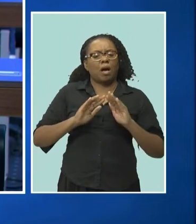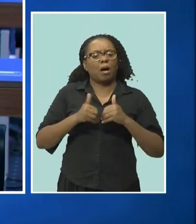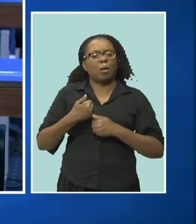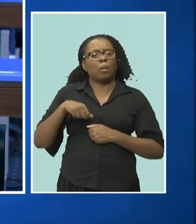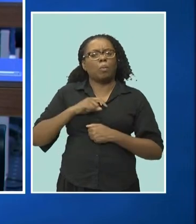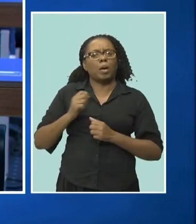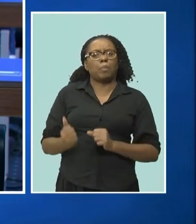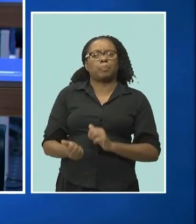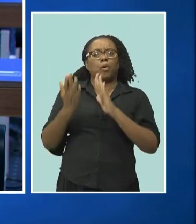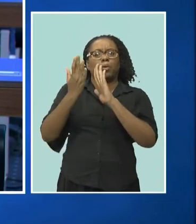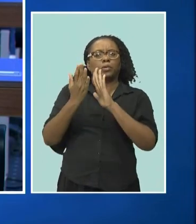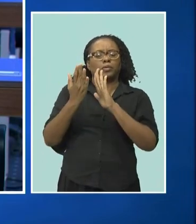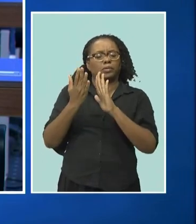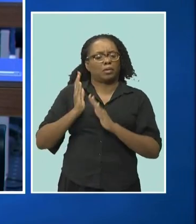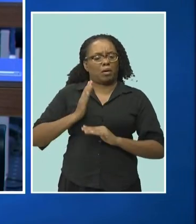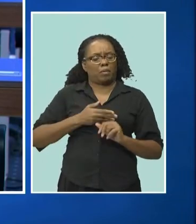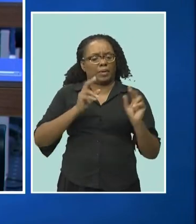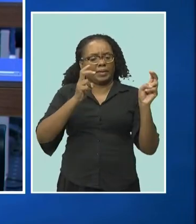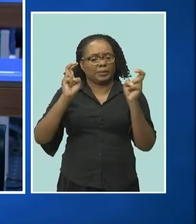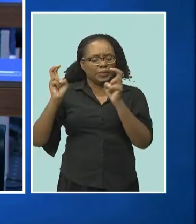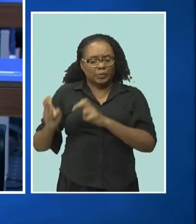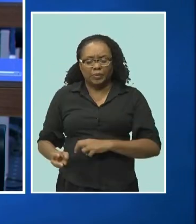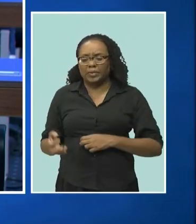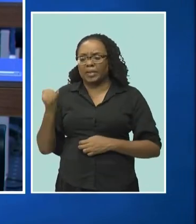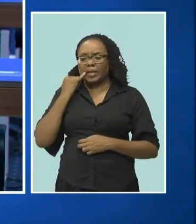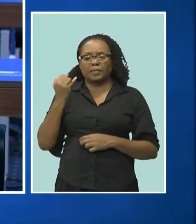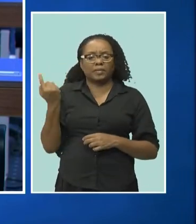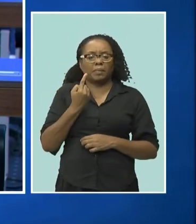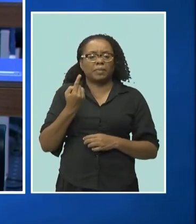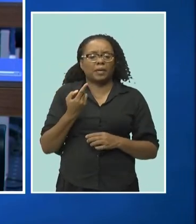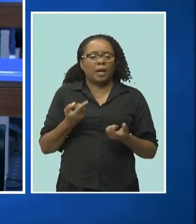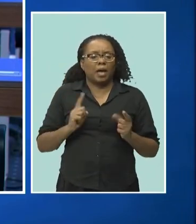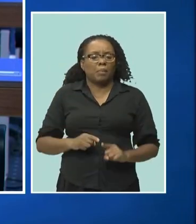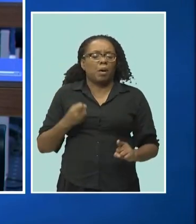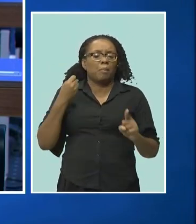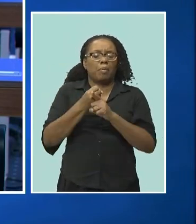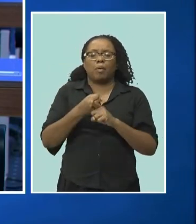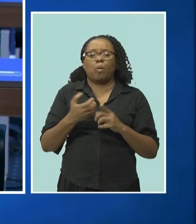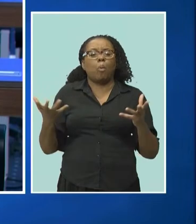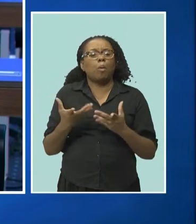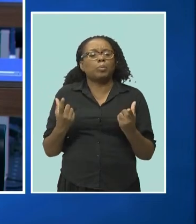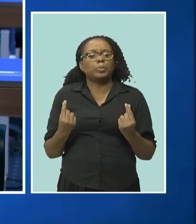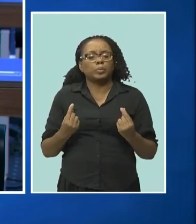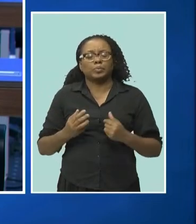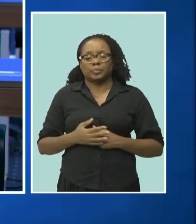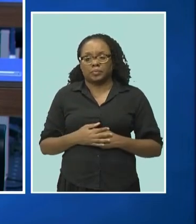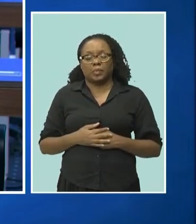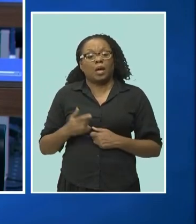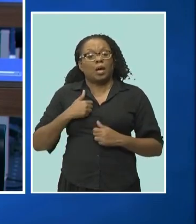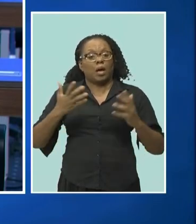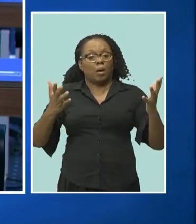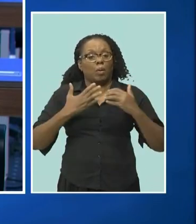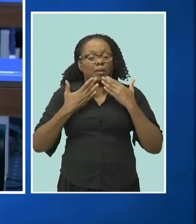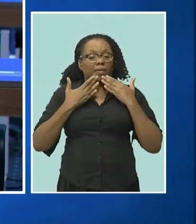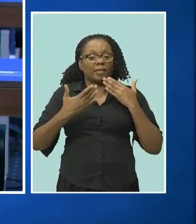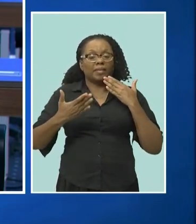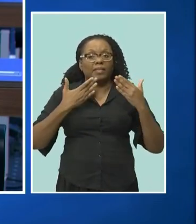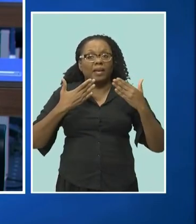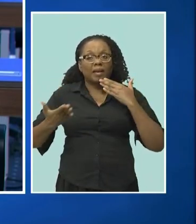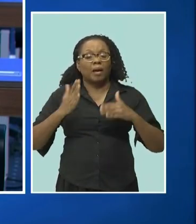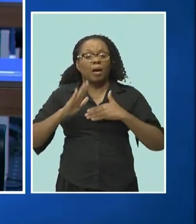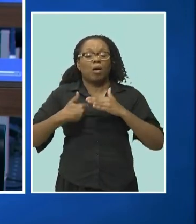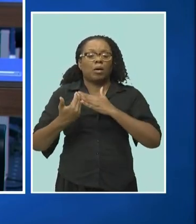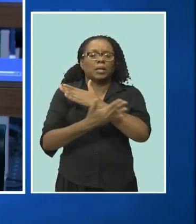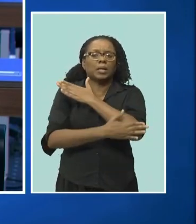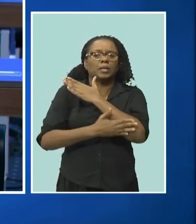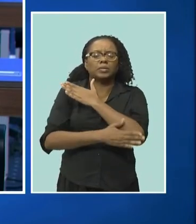in relation to loss and damage. I want to thank all those countries on both sides of the divide who took